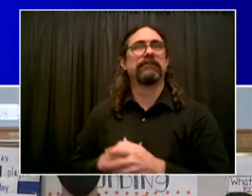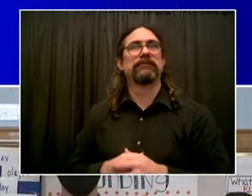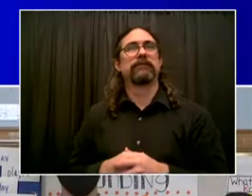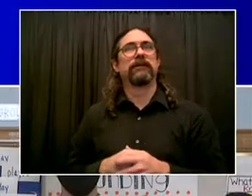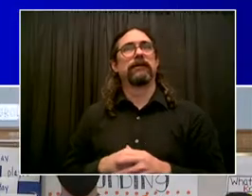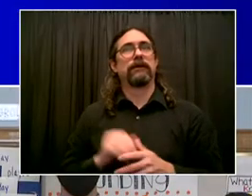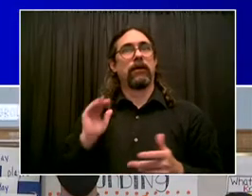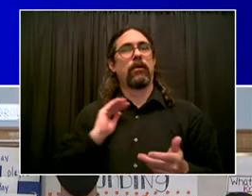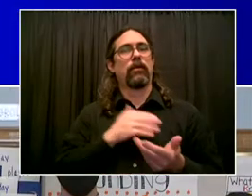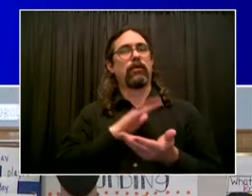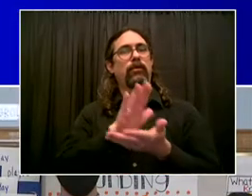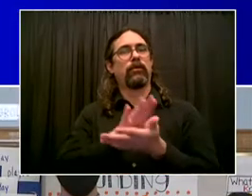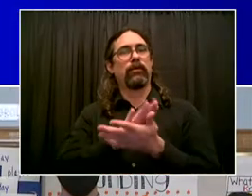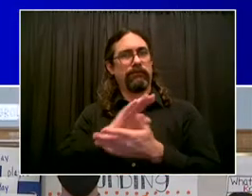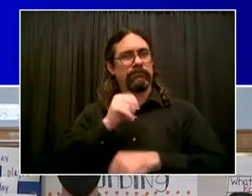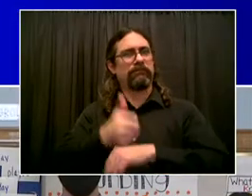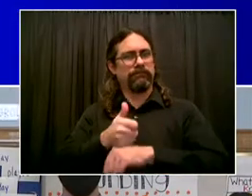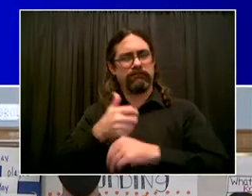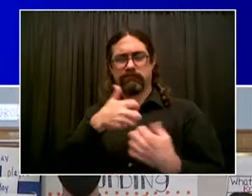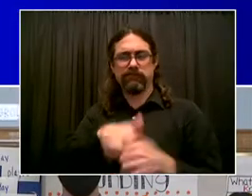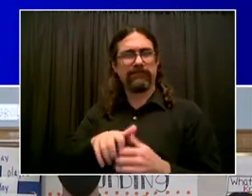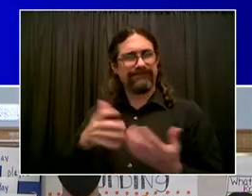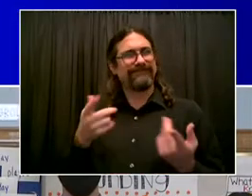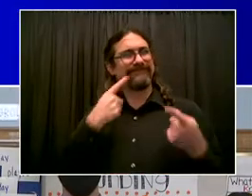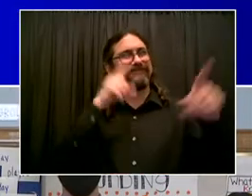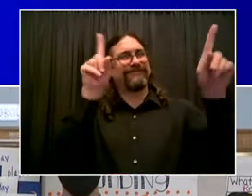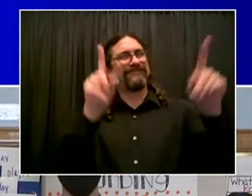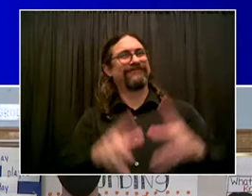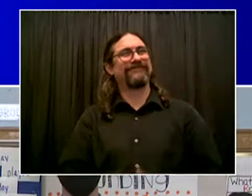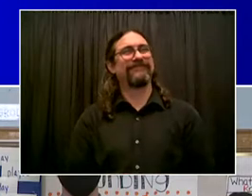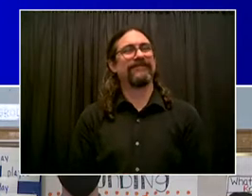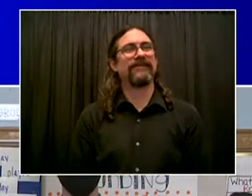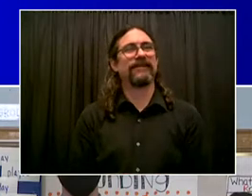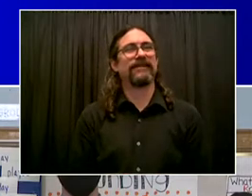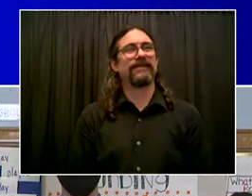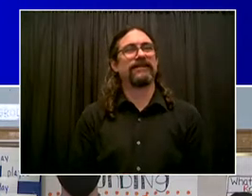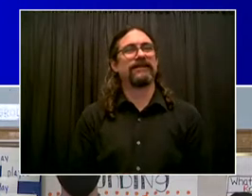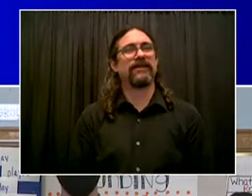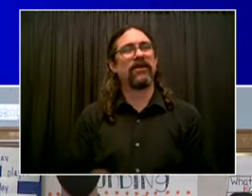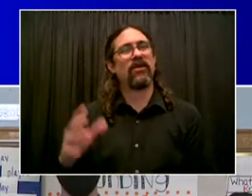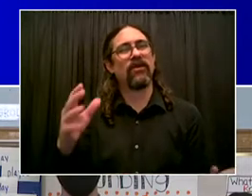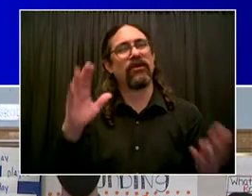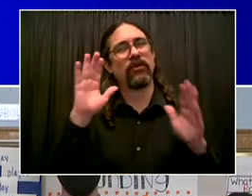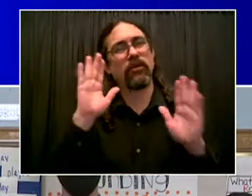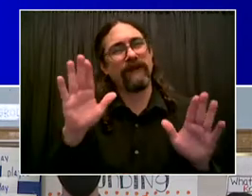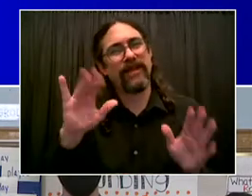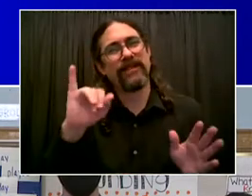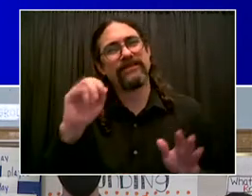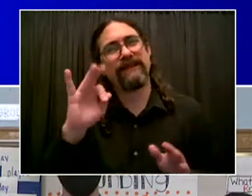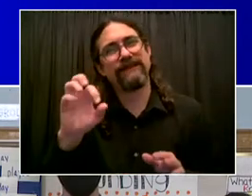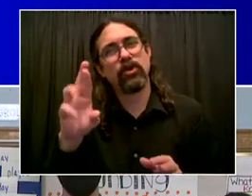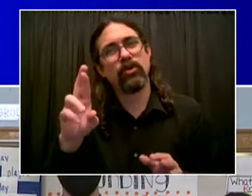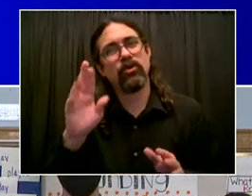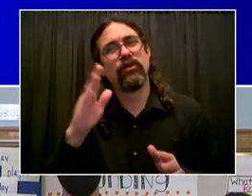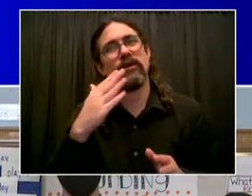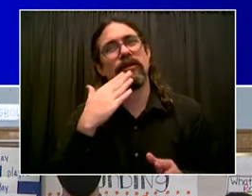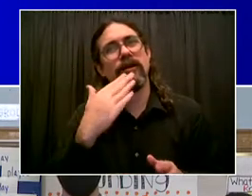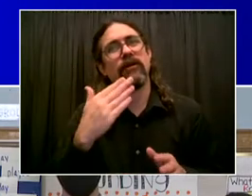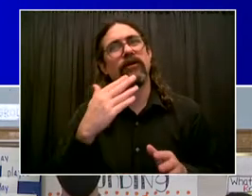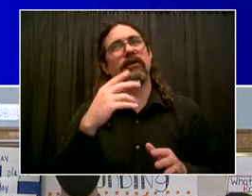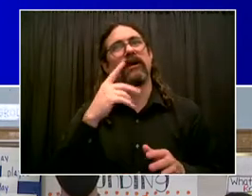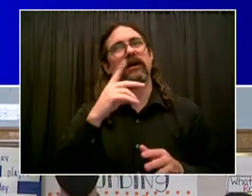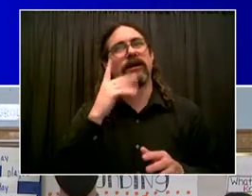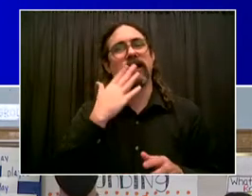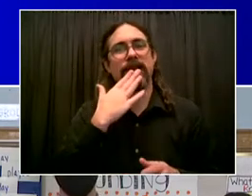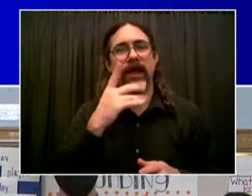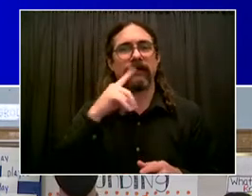what you guys have done. I want to say to all the parents there and the kids and especially you. Thank you for your leadership. We're all going to applaud you here in the room. want to thank